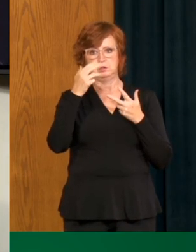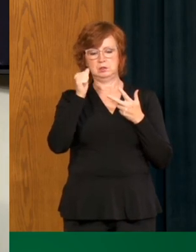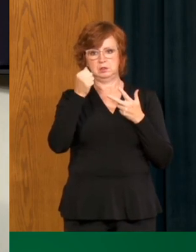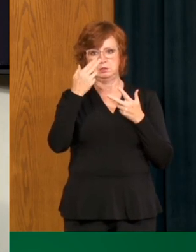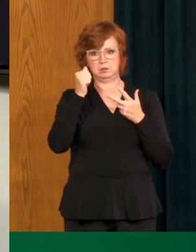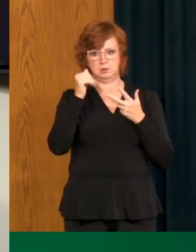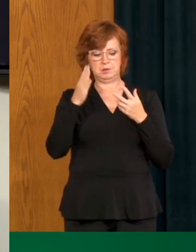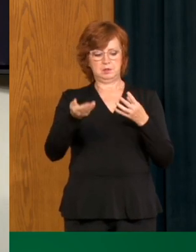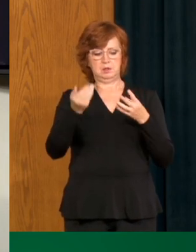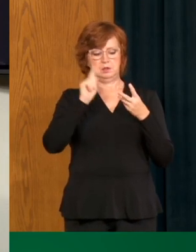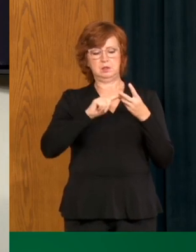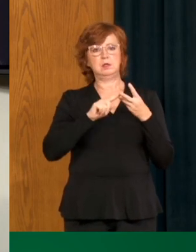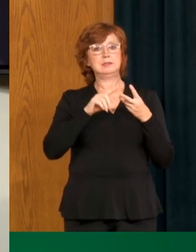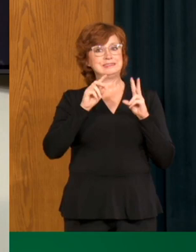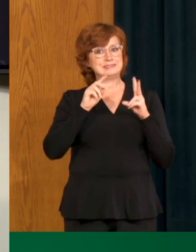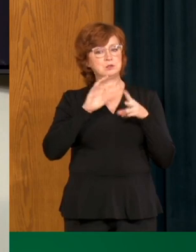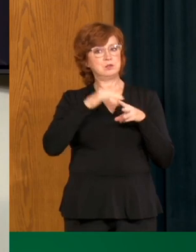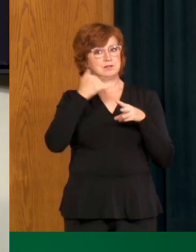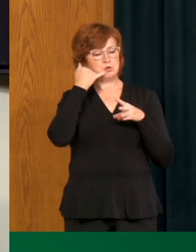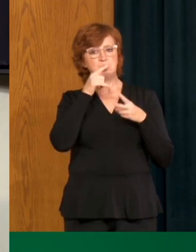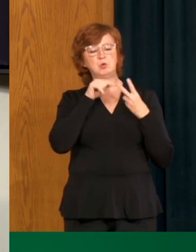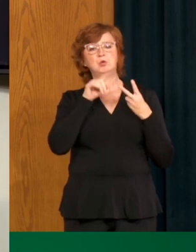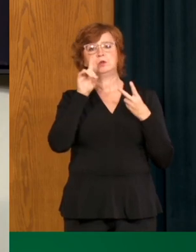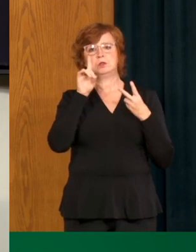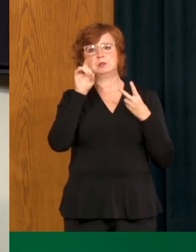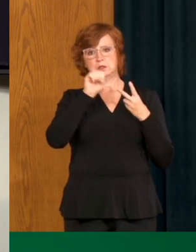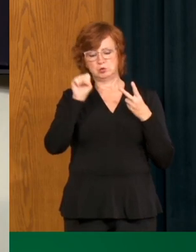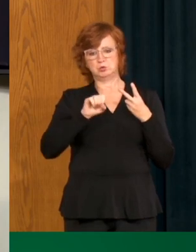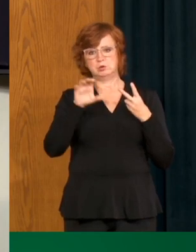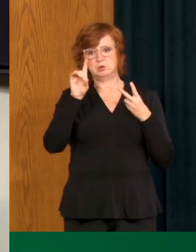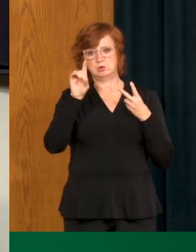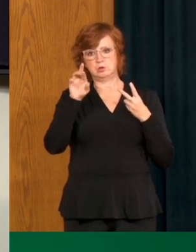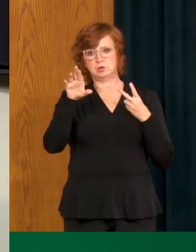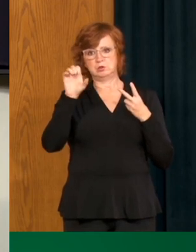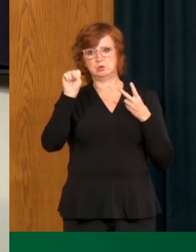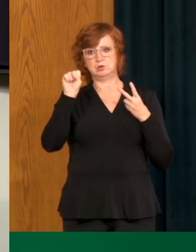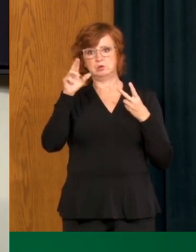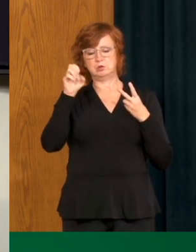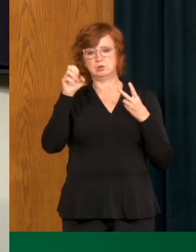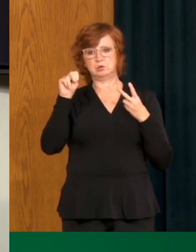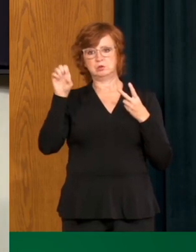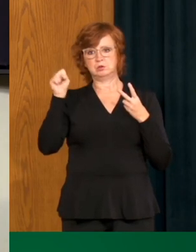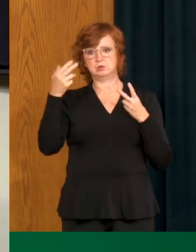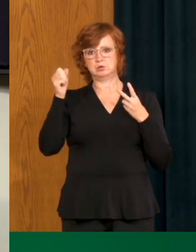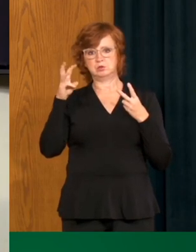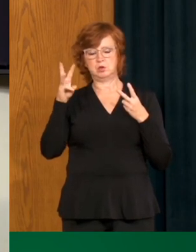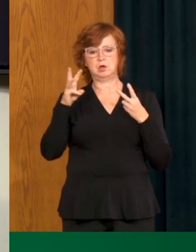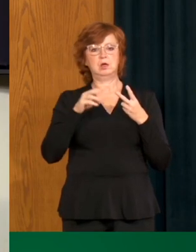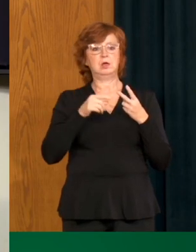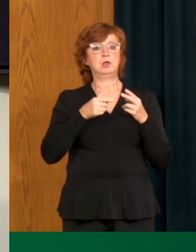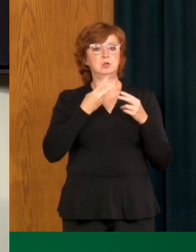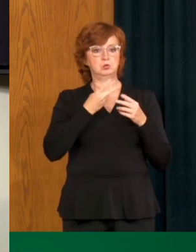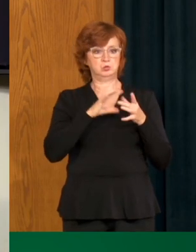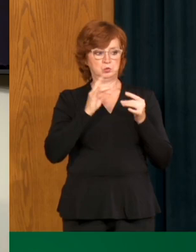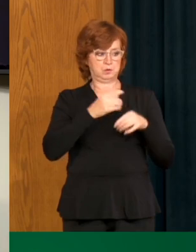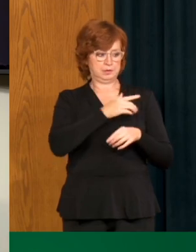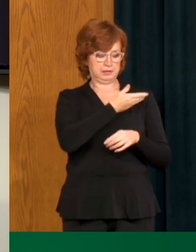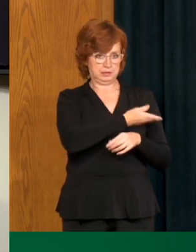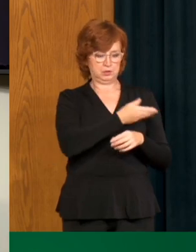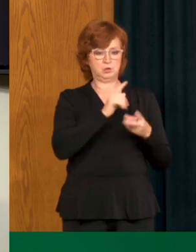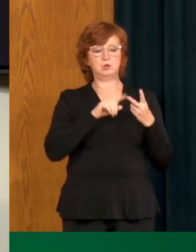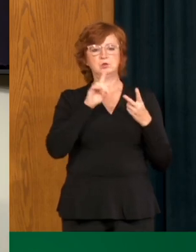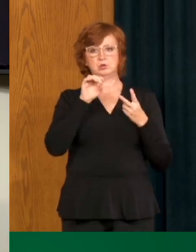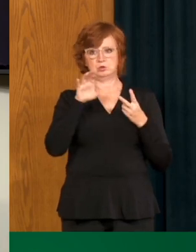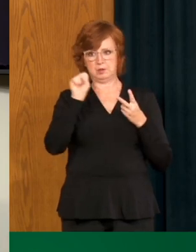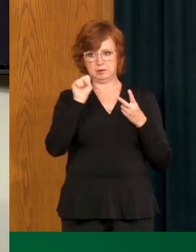saskatchewan health authority is dr susan shaw i believe the premier and dr shahab will both have opening remarks followed by